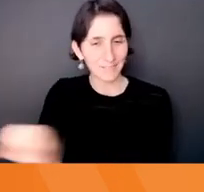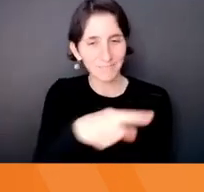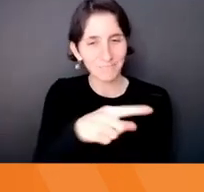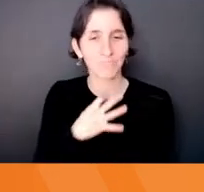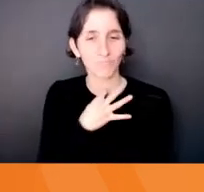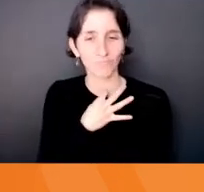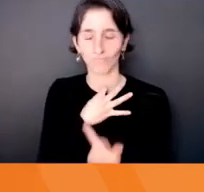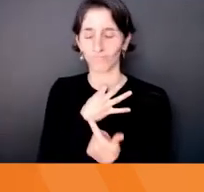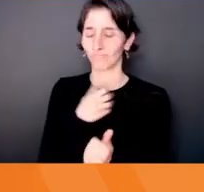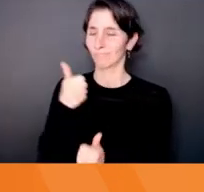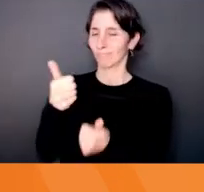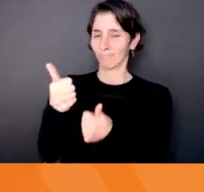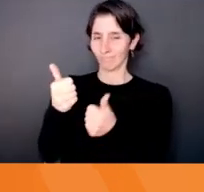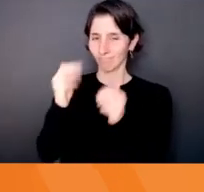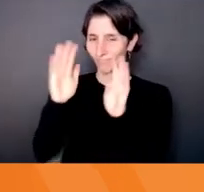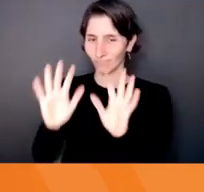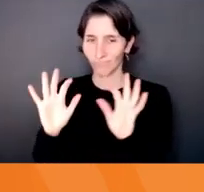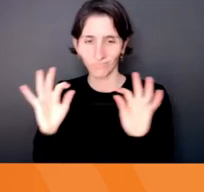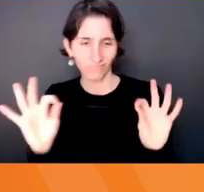to have great treat to have.